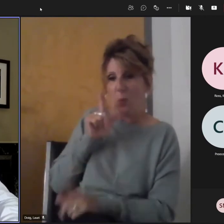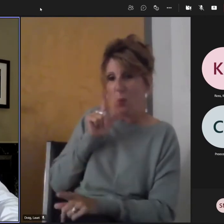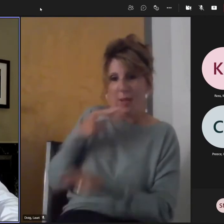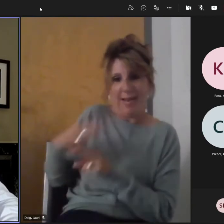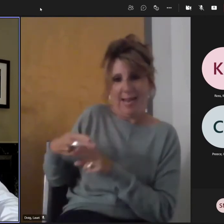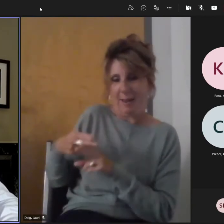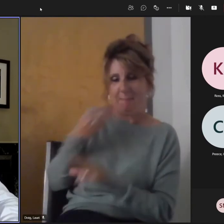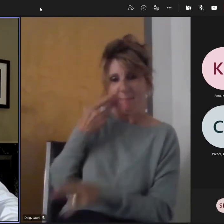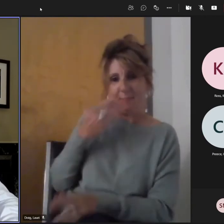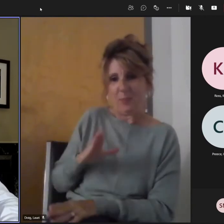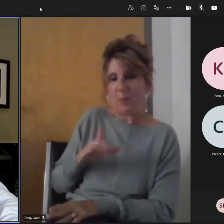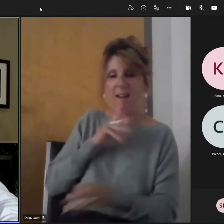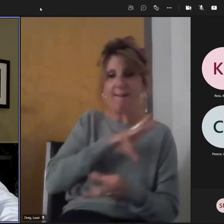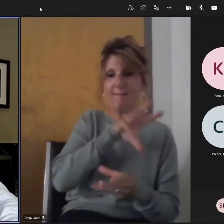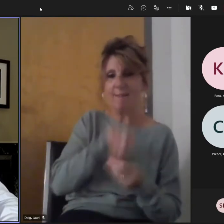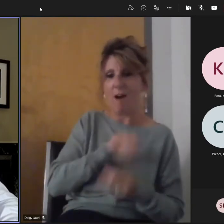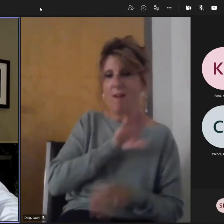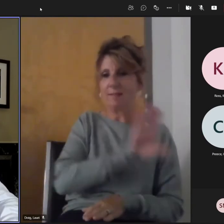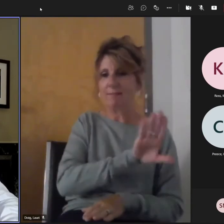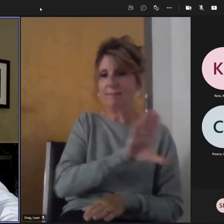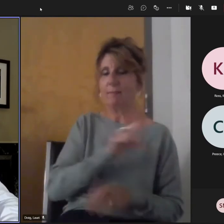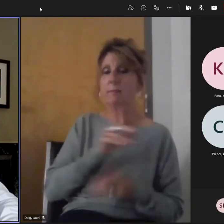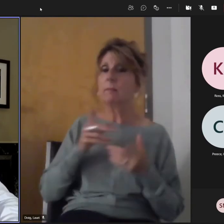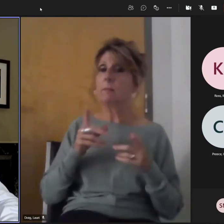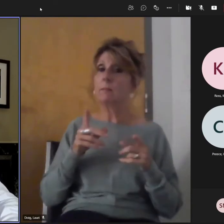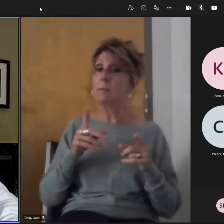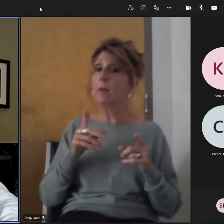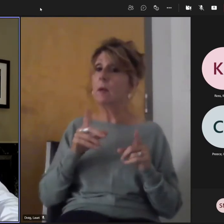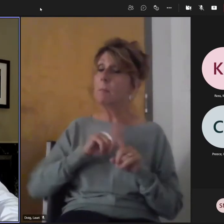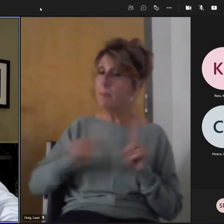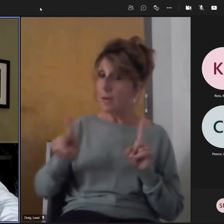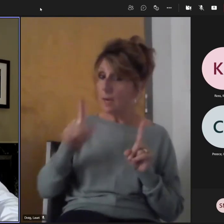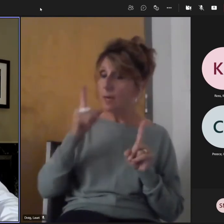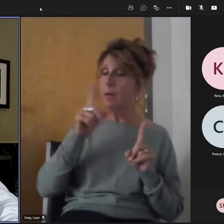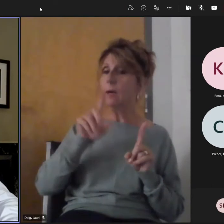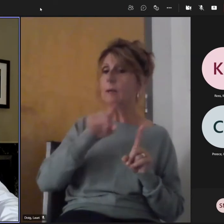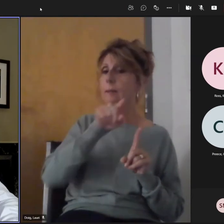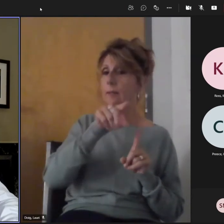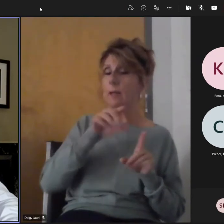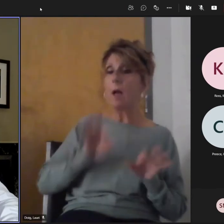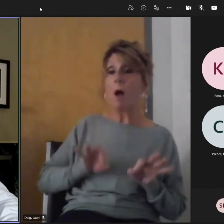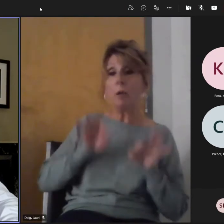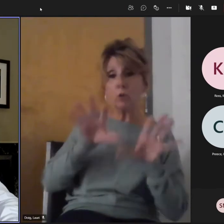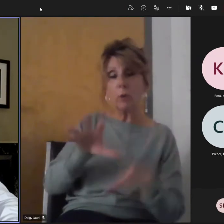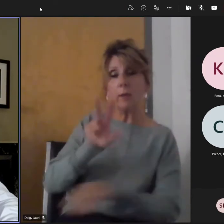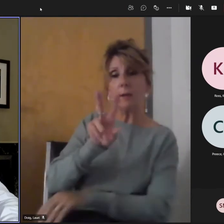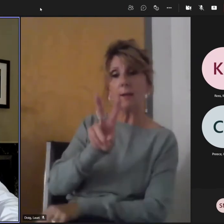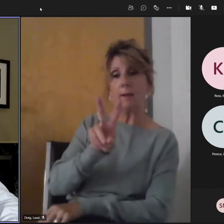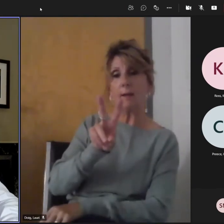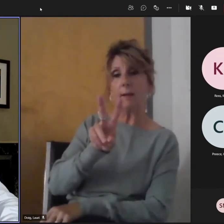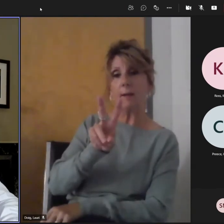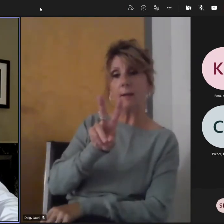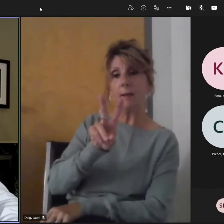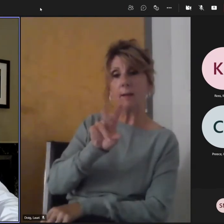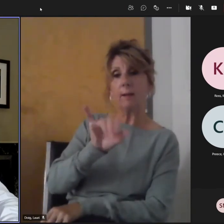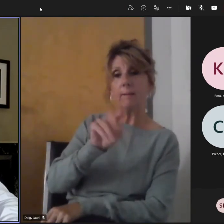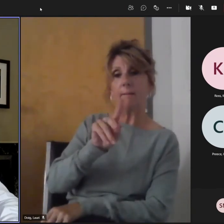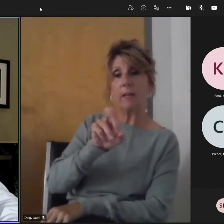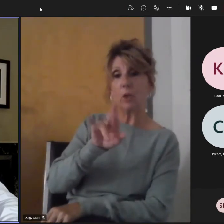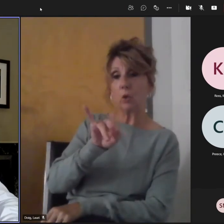we have a strong presence in Victoria, Melbourne, etc.